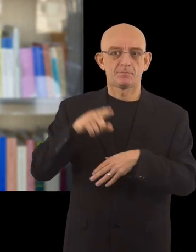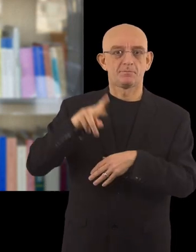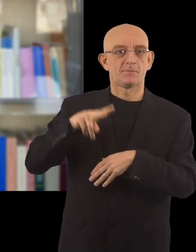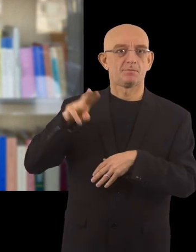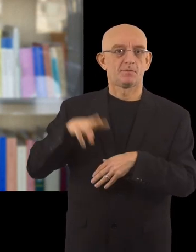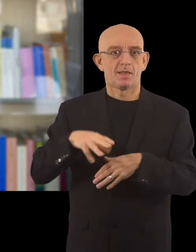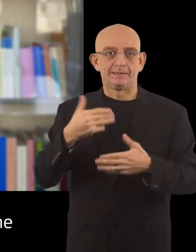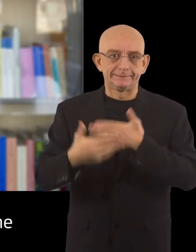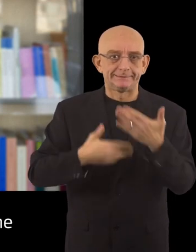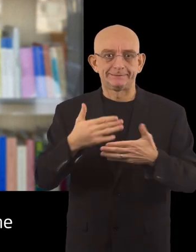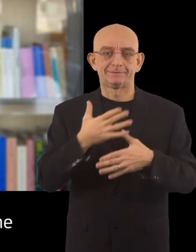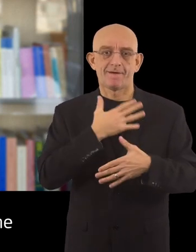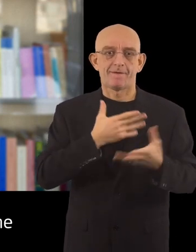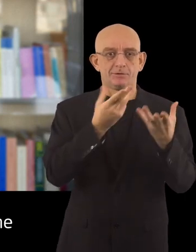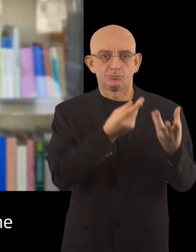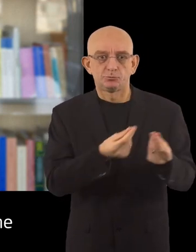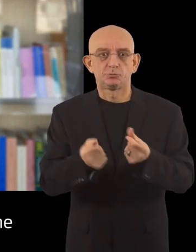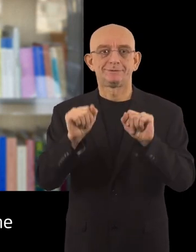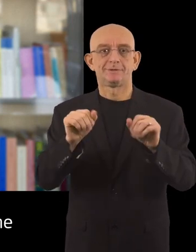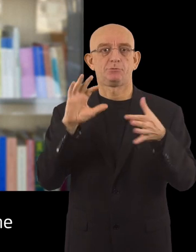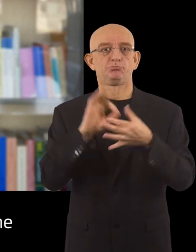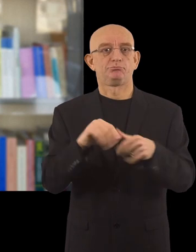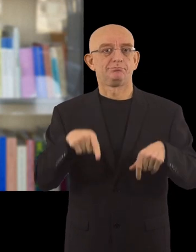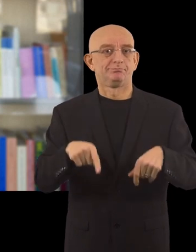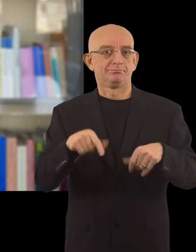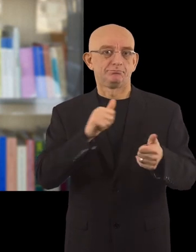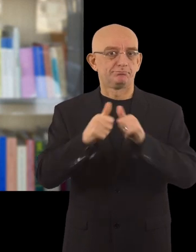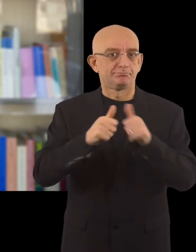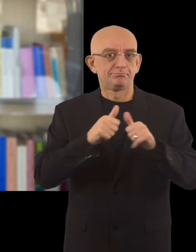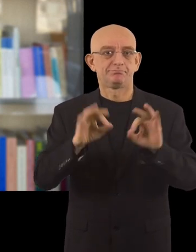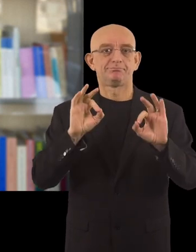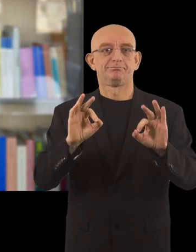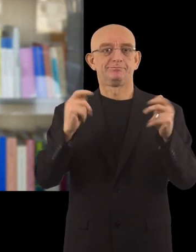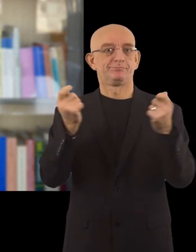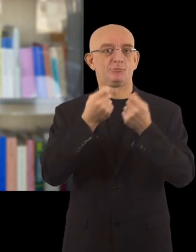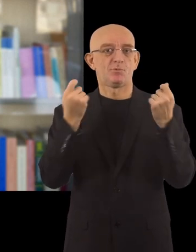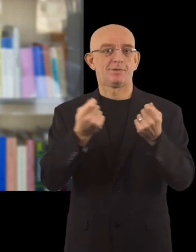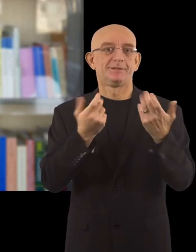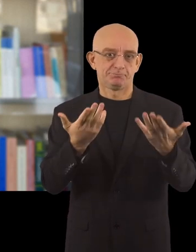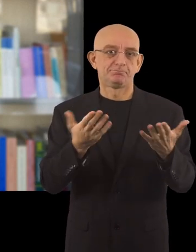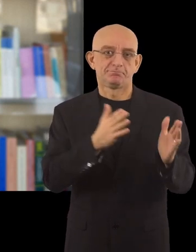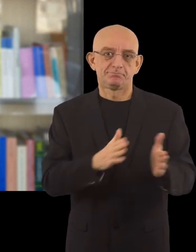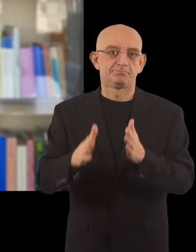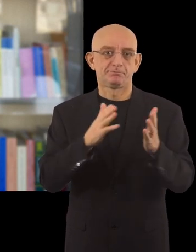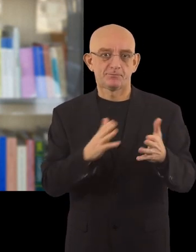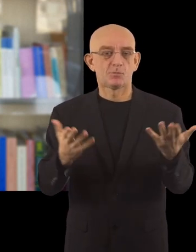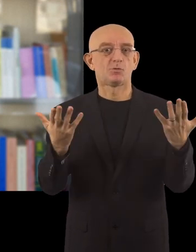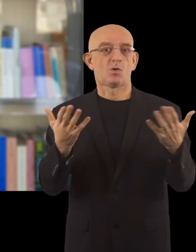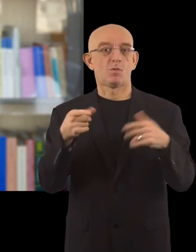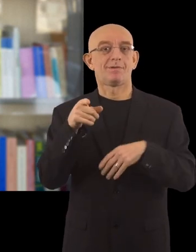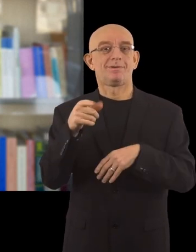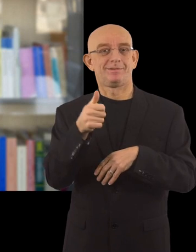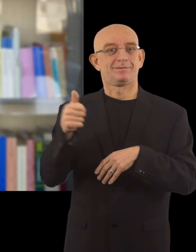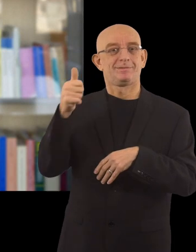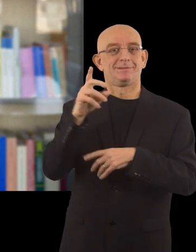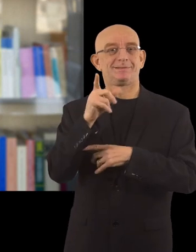the past few months to ensure the smooth organisation of the competition and today's ceremony. As mentioned by